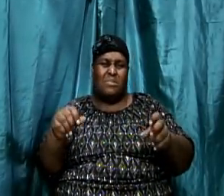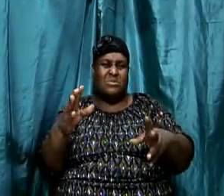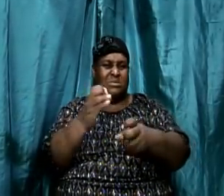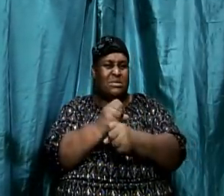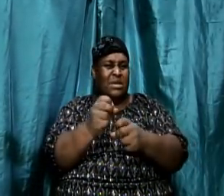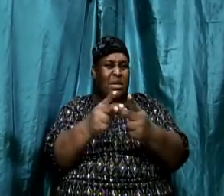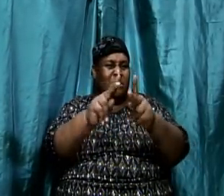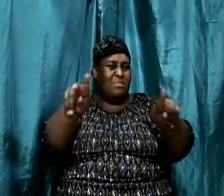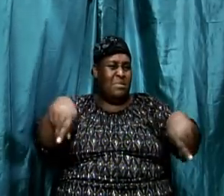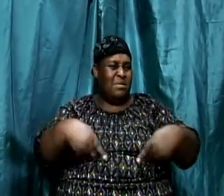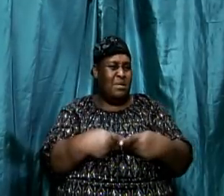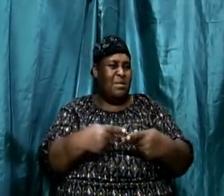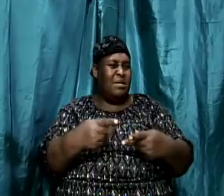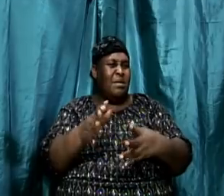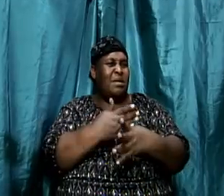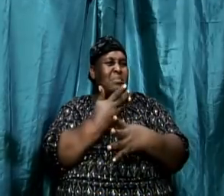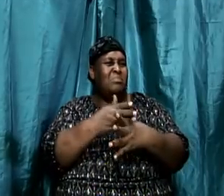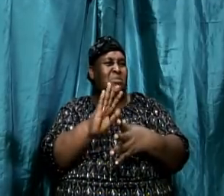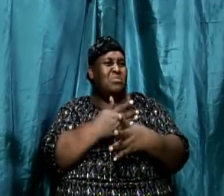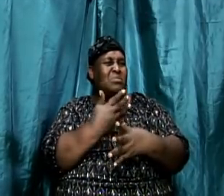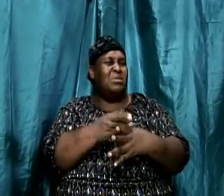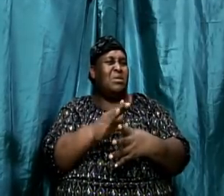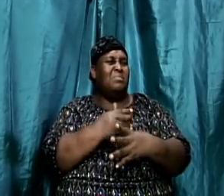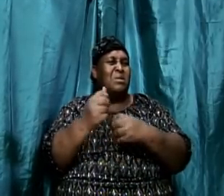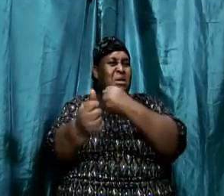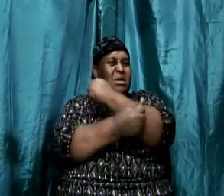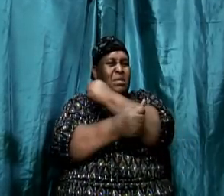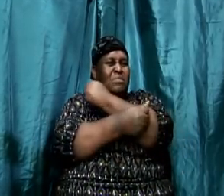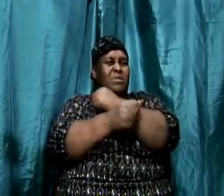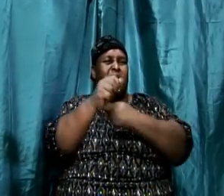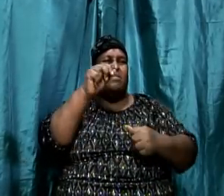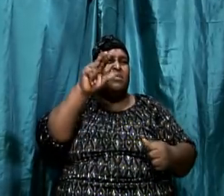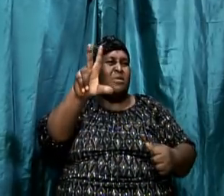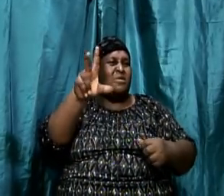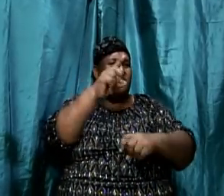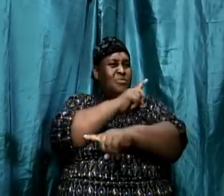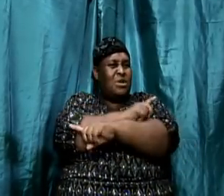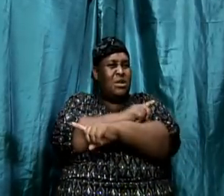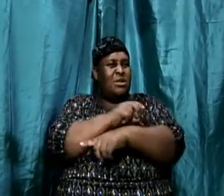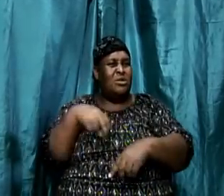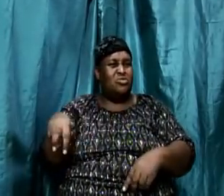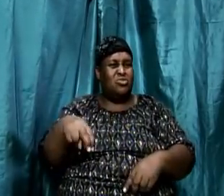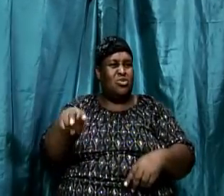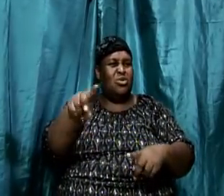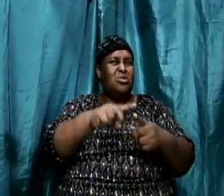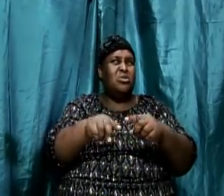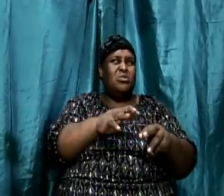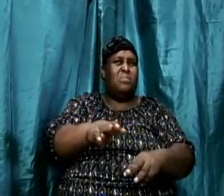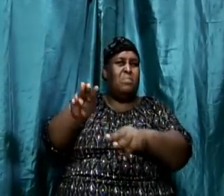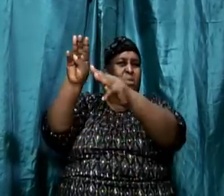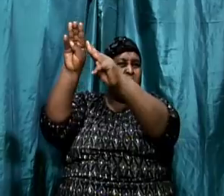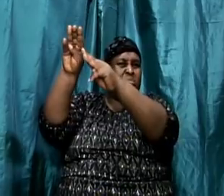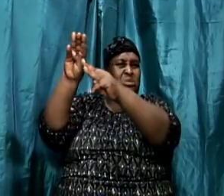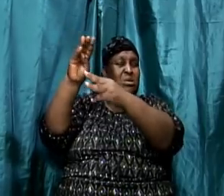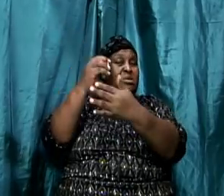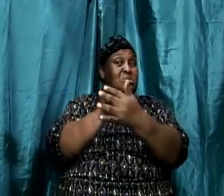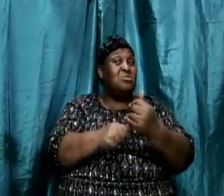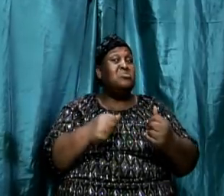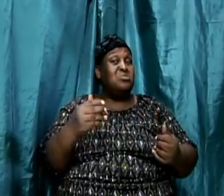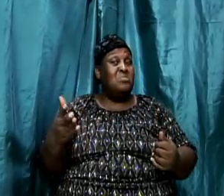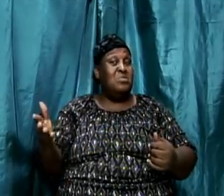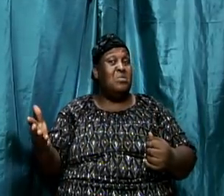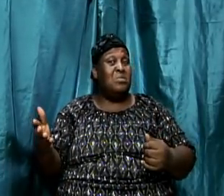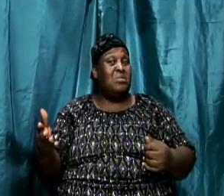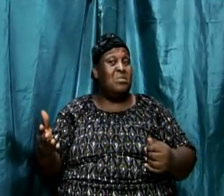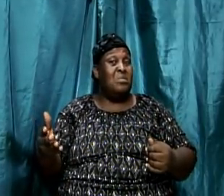place between Abraham's three-day journey to the mount. Something, because obviously the Bible talks about three